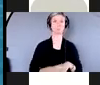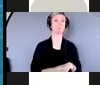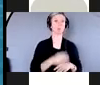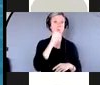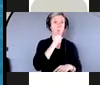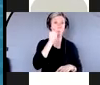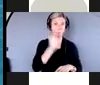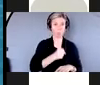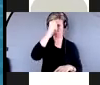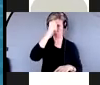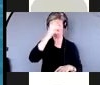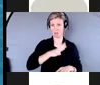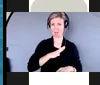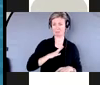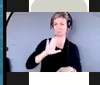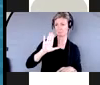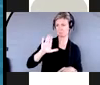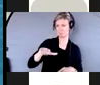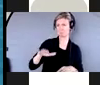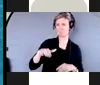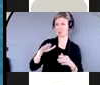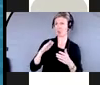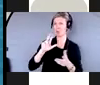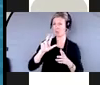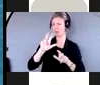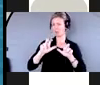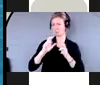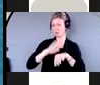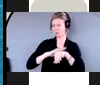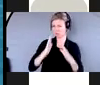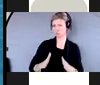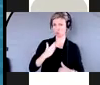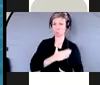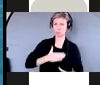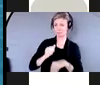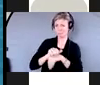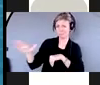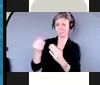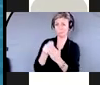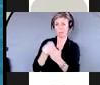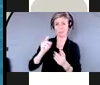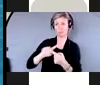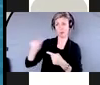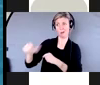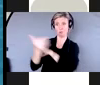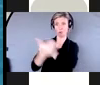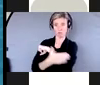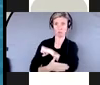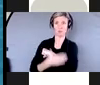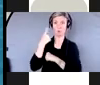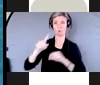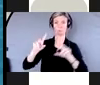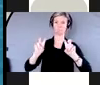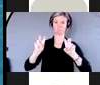wife in a foreign country. The client had already sent hundreds of thousands of dollars from his account to this individual.